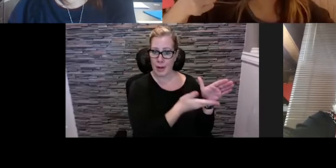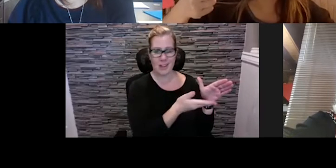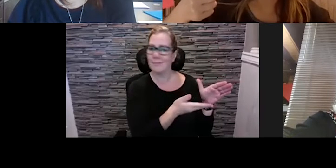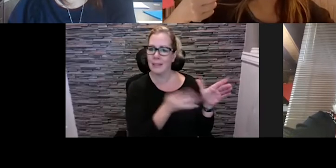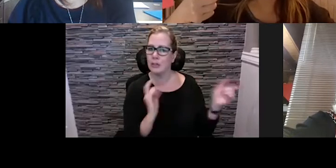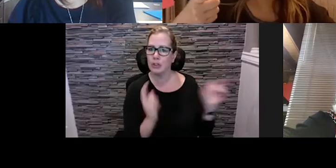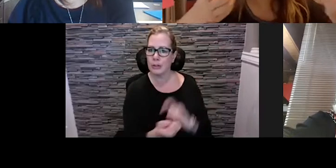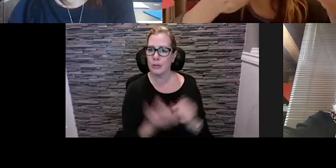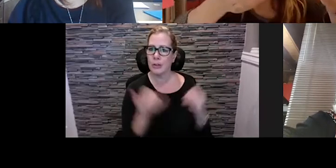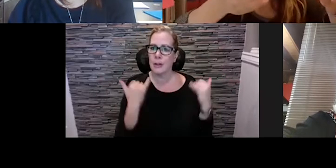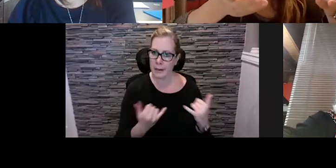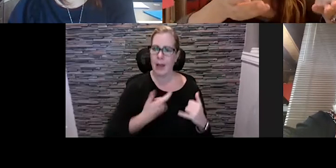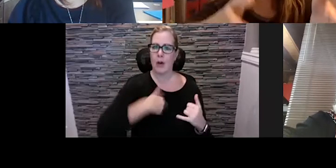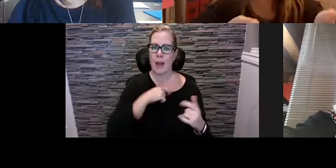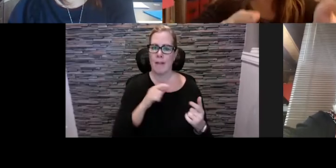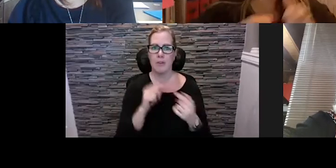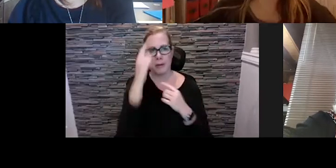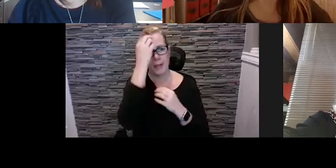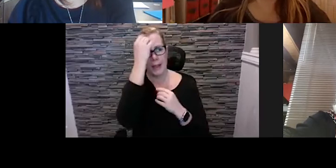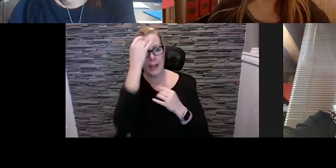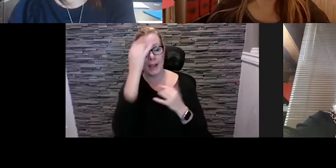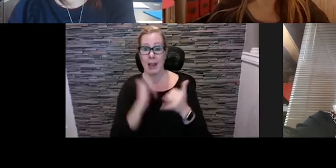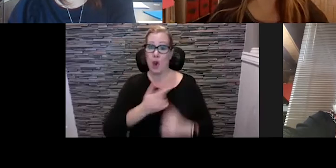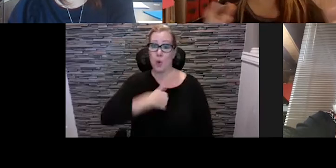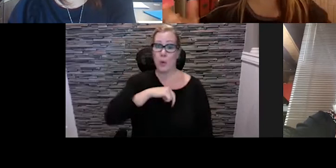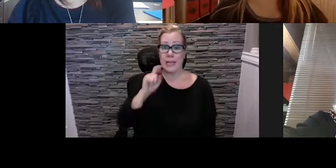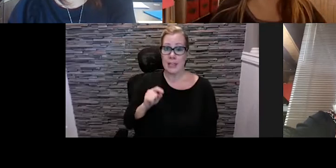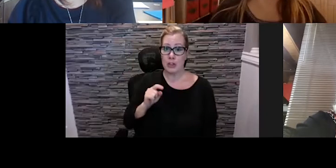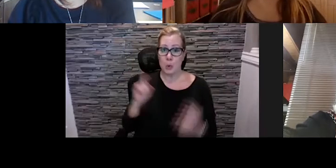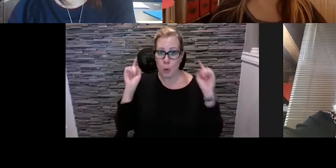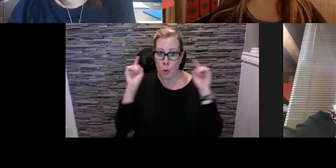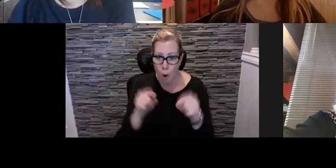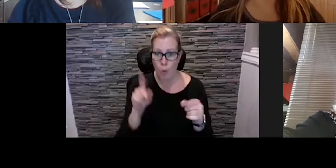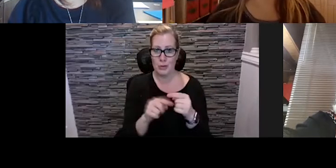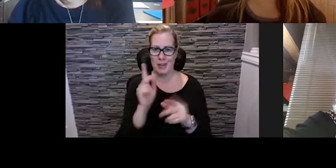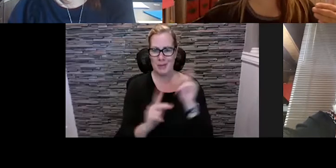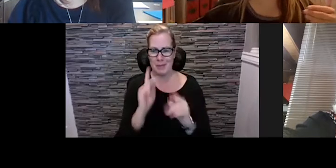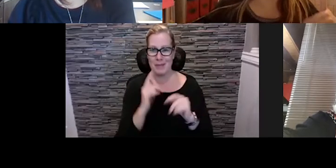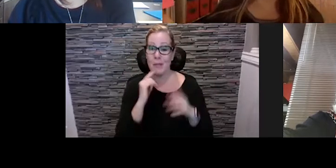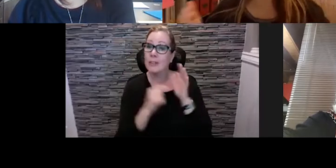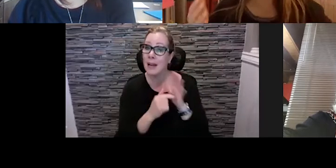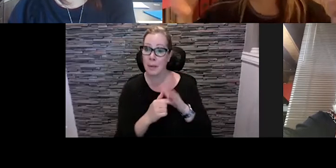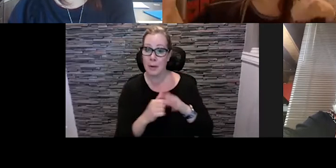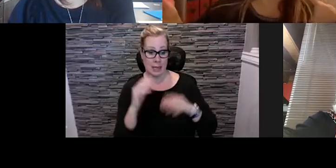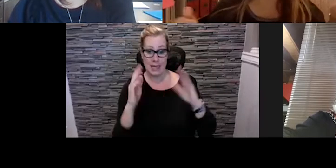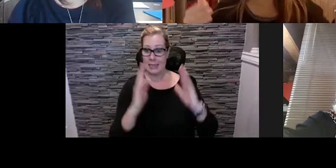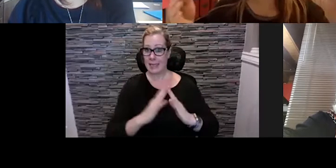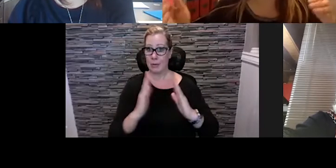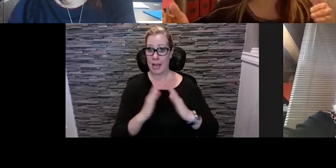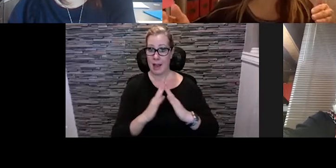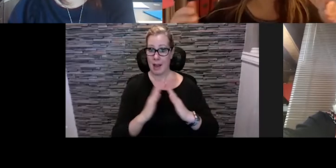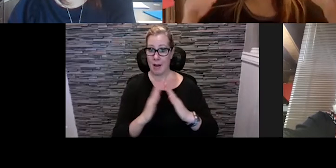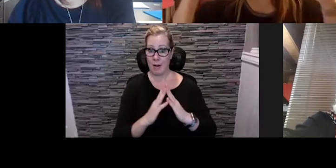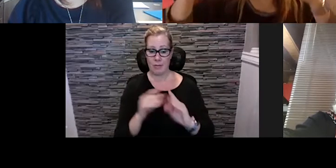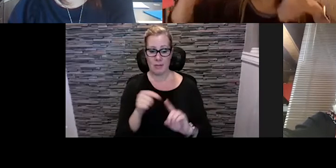are. Right? So if it's in the downtown and there are vacant parking lots, but we can't gather in big